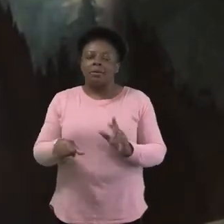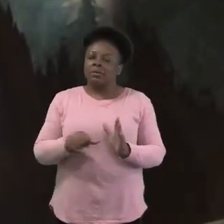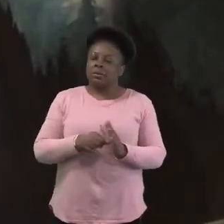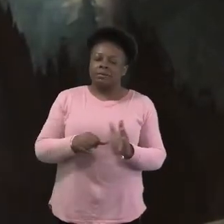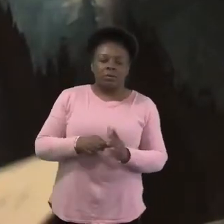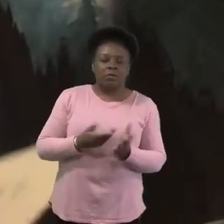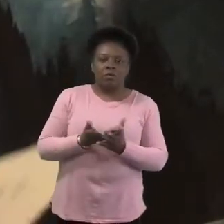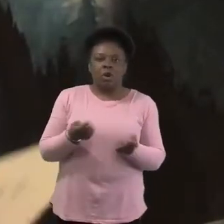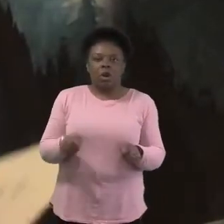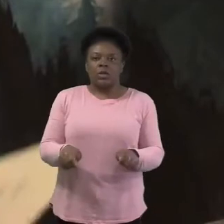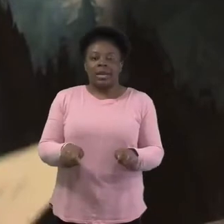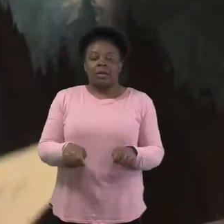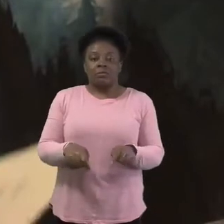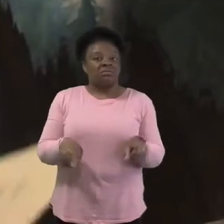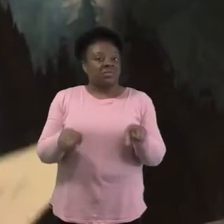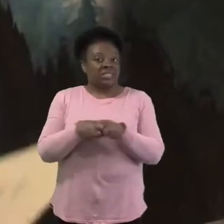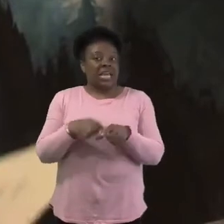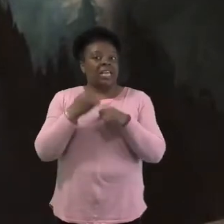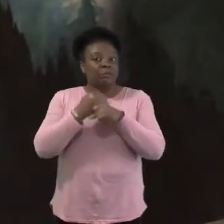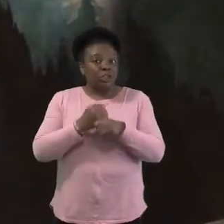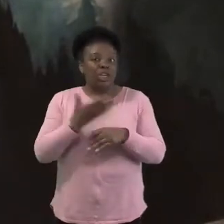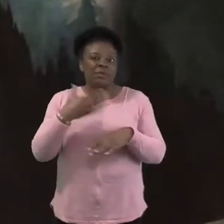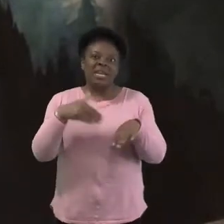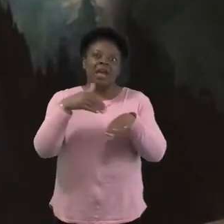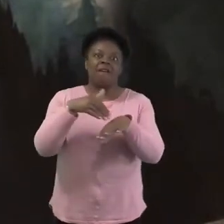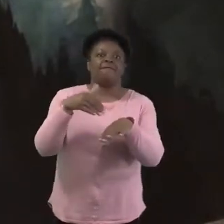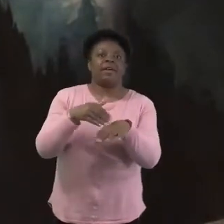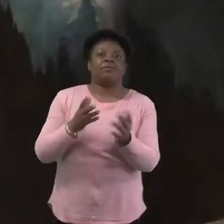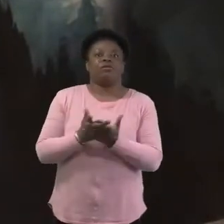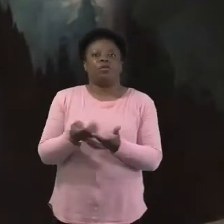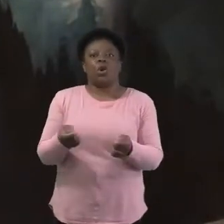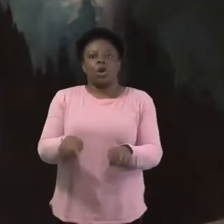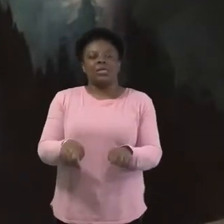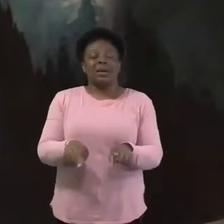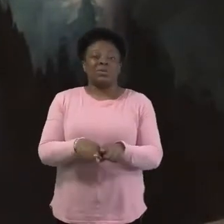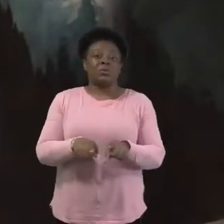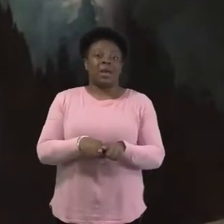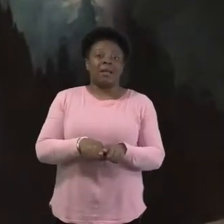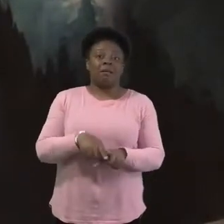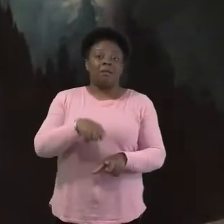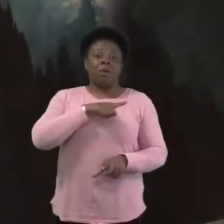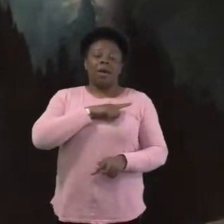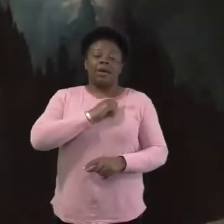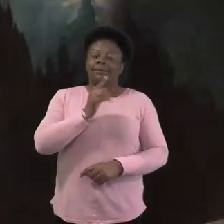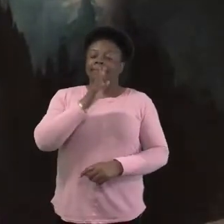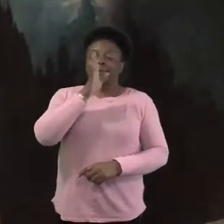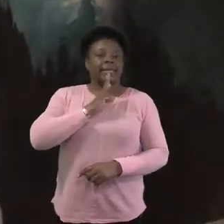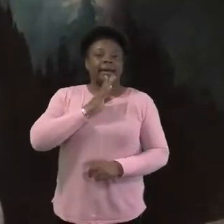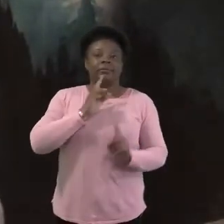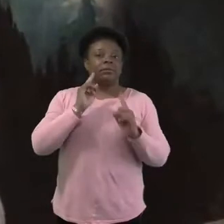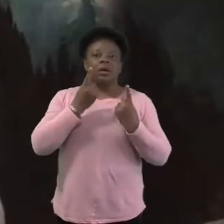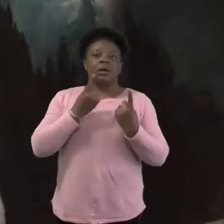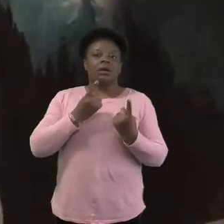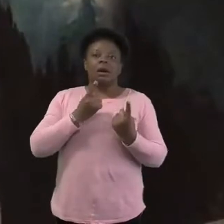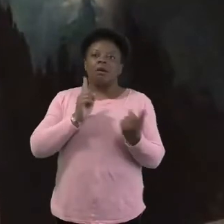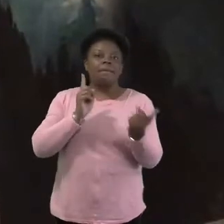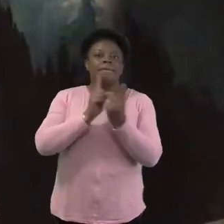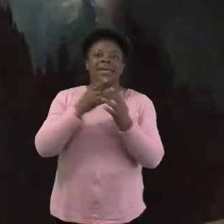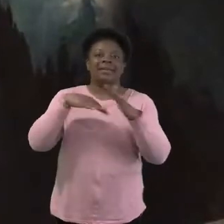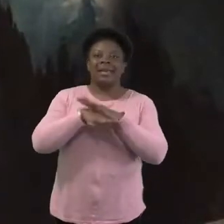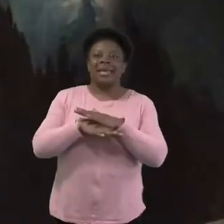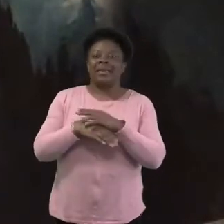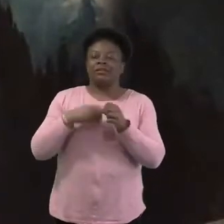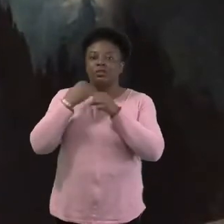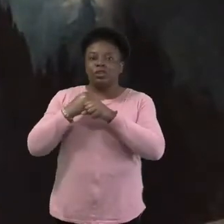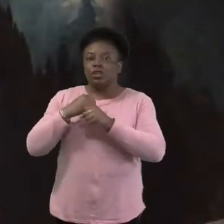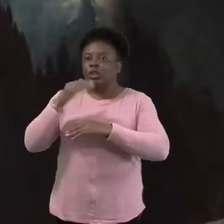by this as well. Um, we could just suddenly no longer meet, um, in a church building. Uh, and this posed a bit of an issue,